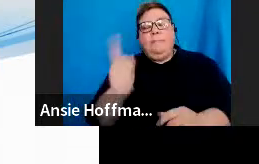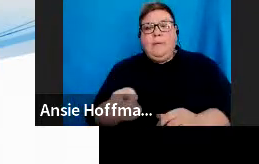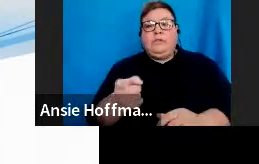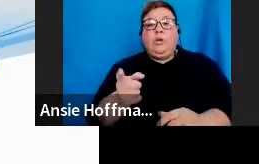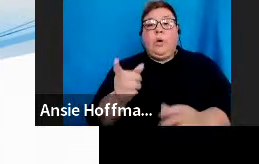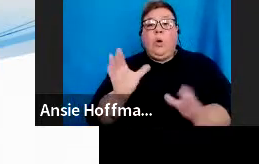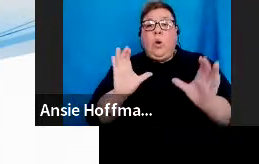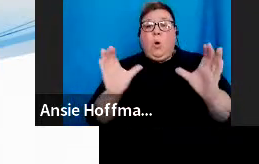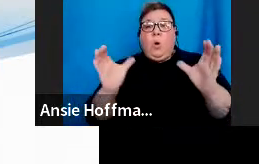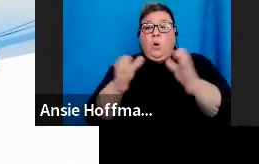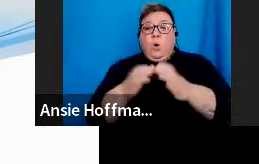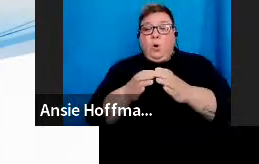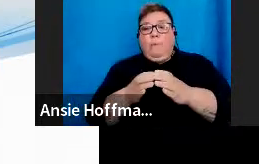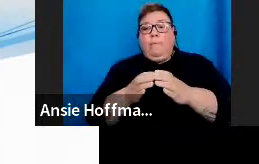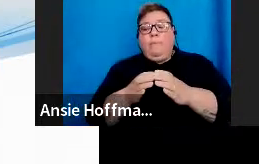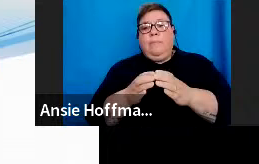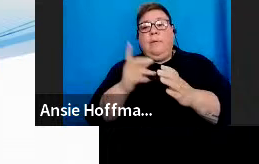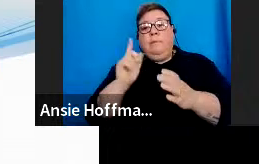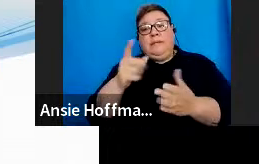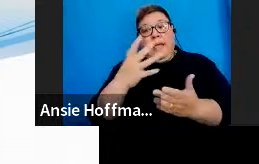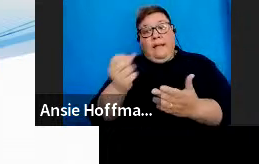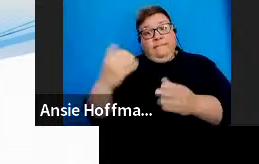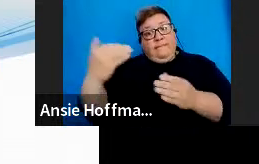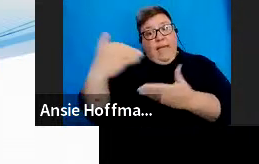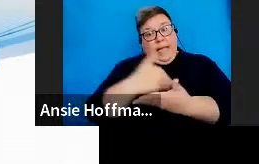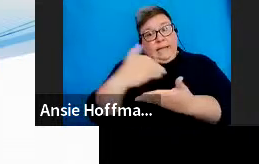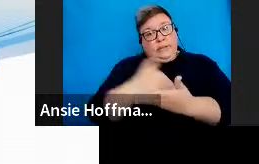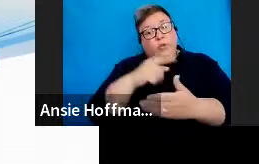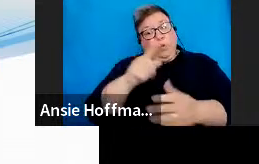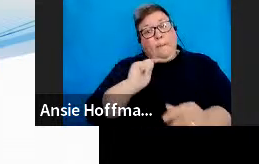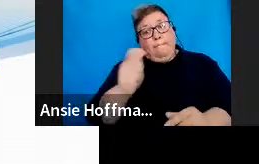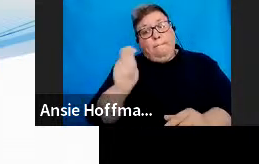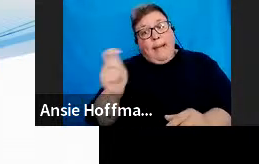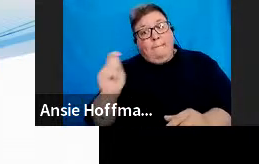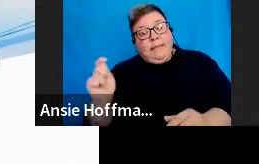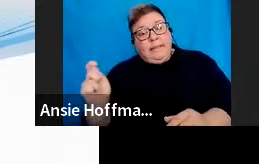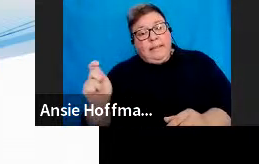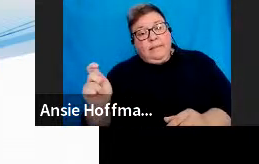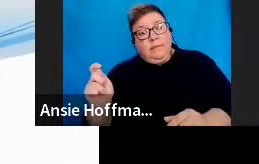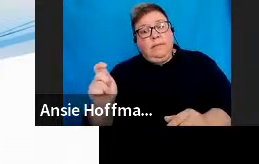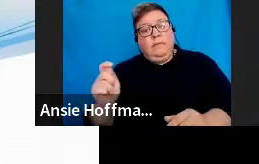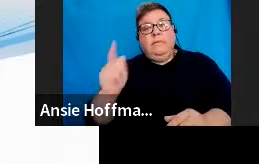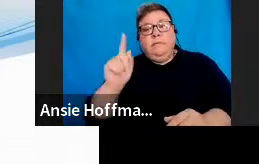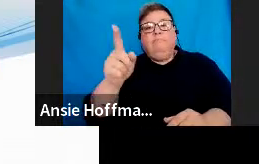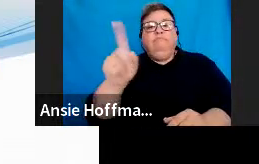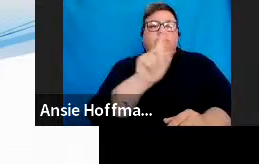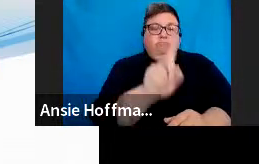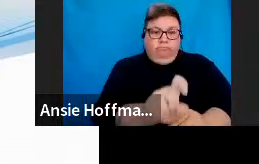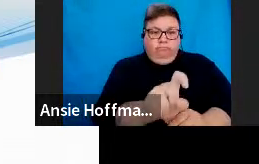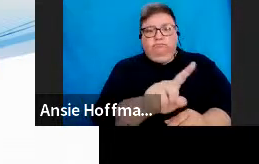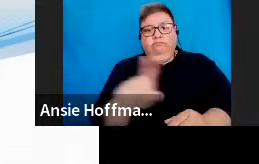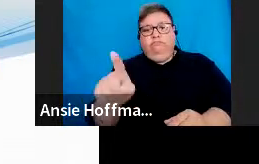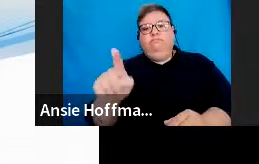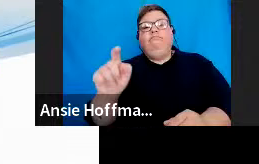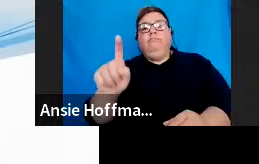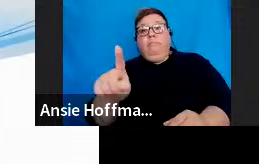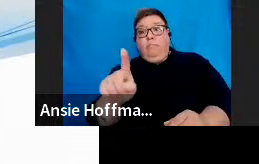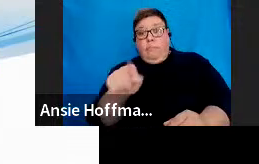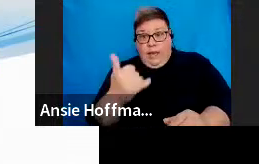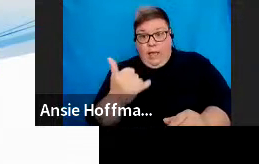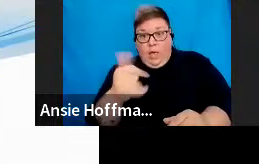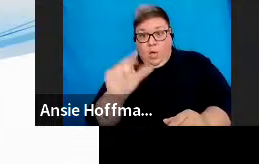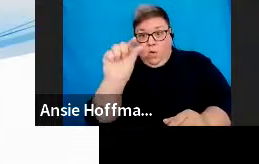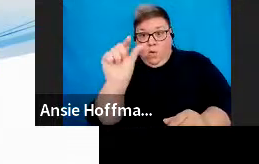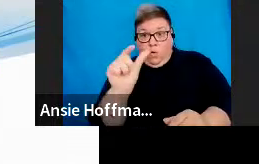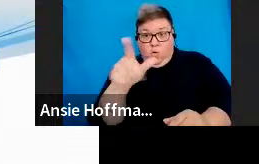is going to have access to payments. So, if you tick access to payments, this means that all the